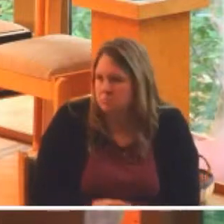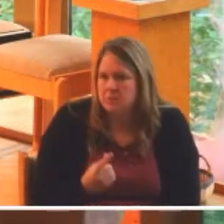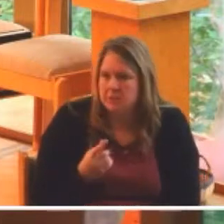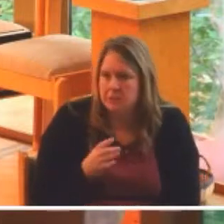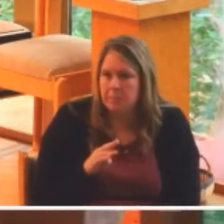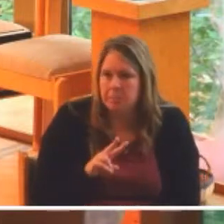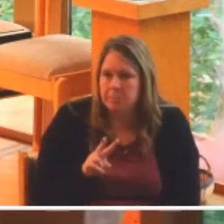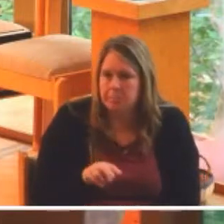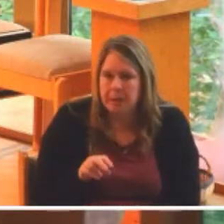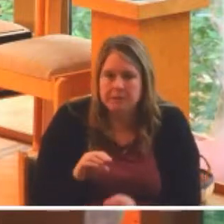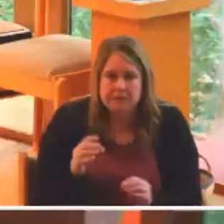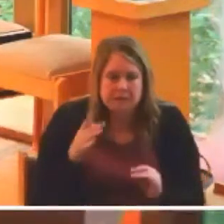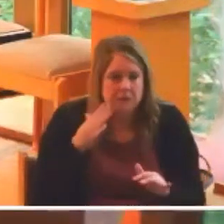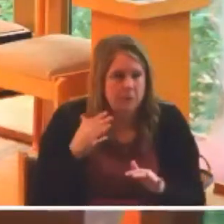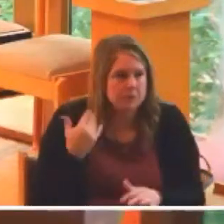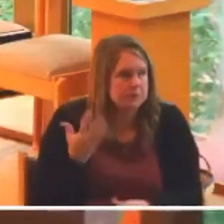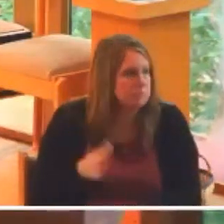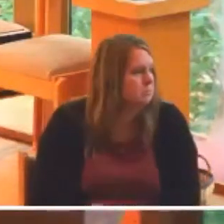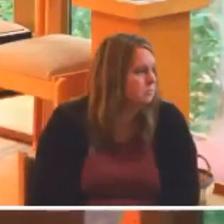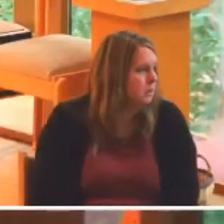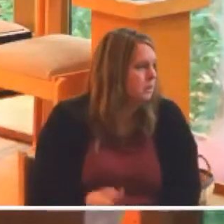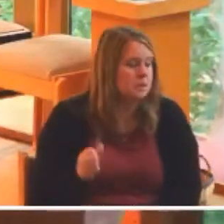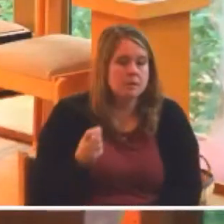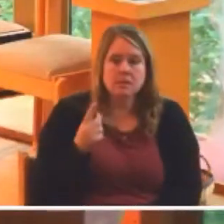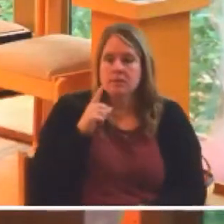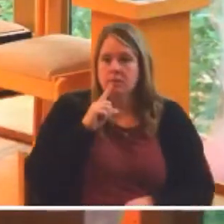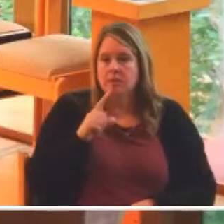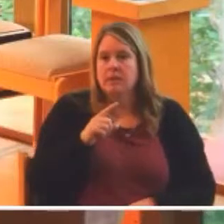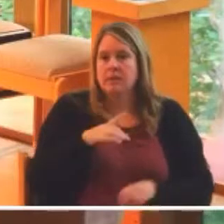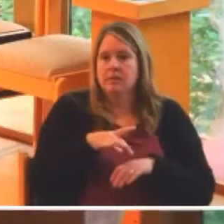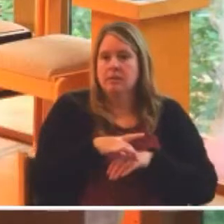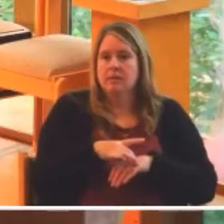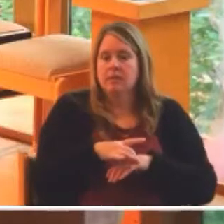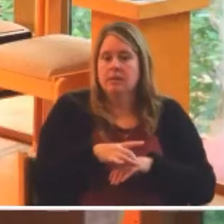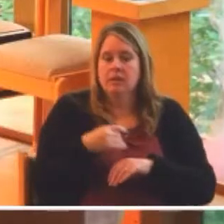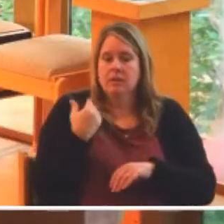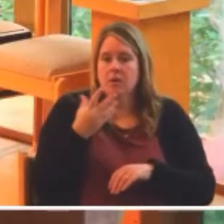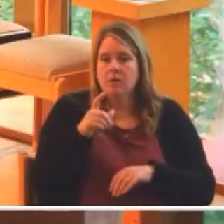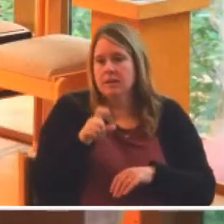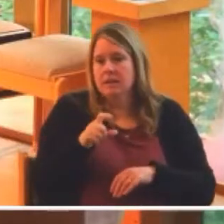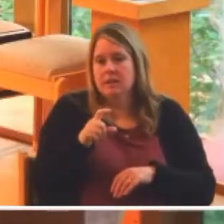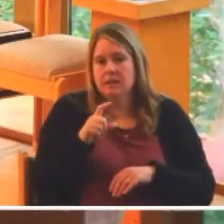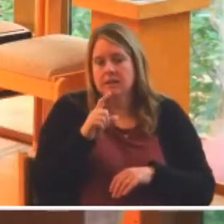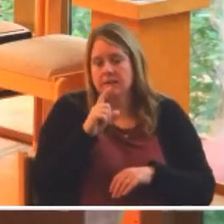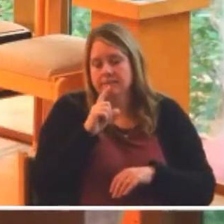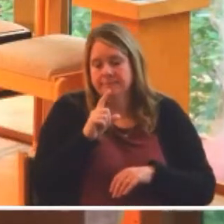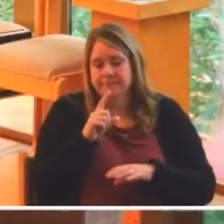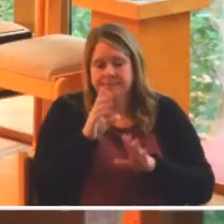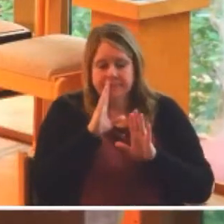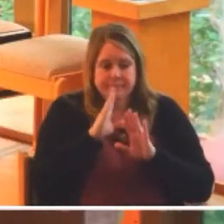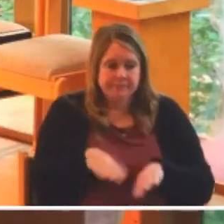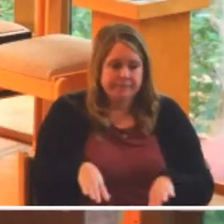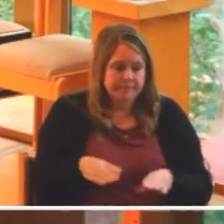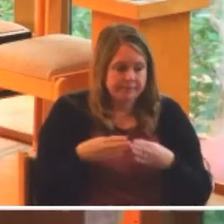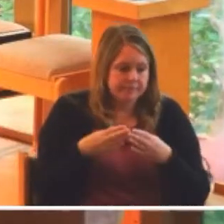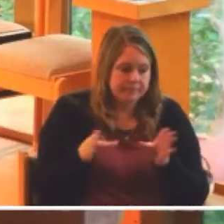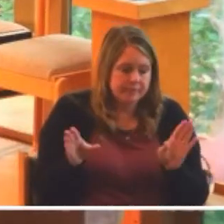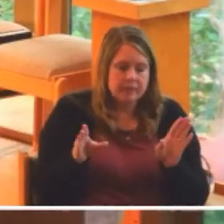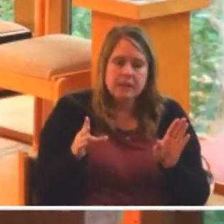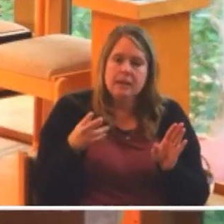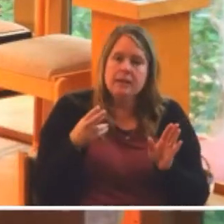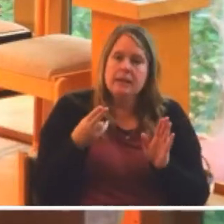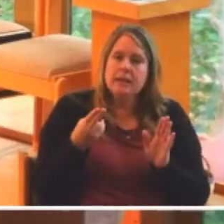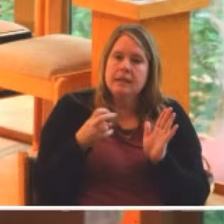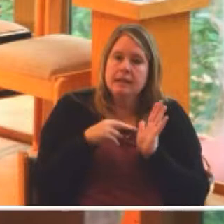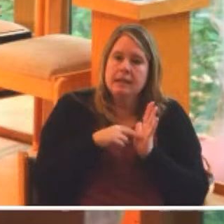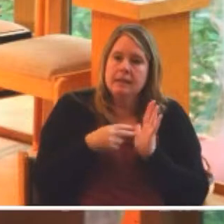Later on, when Christ says the meek will inherit the earth, he doesn't mean the quiet and gentle who don't challenge the status quo. He